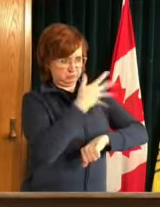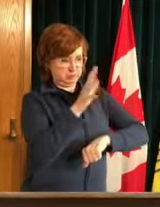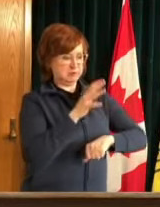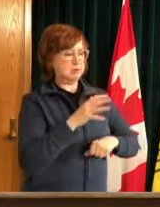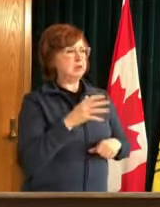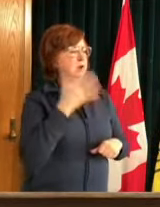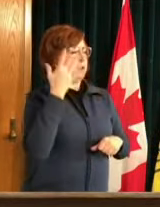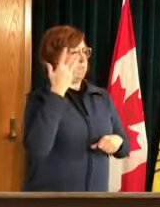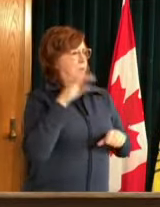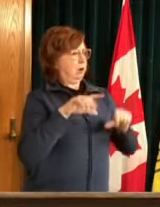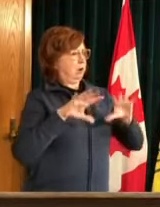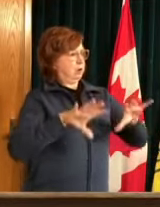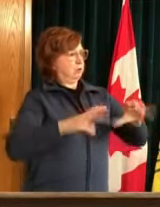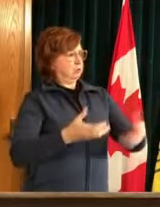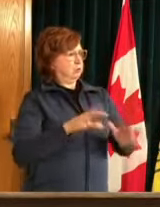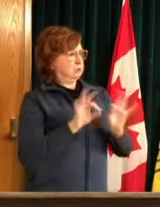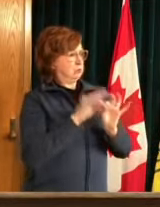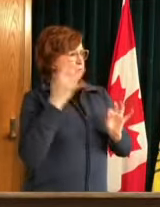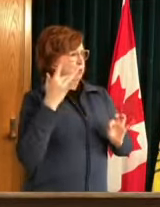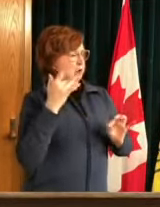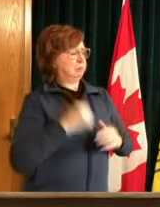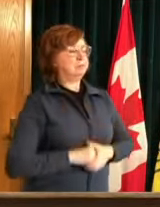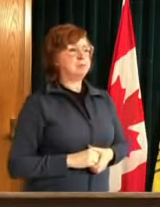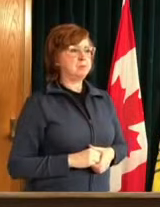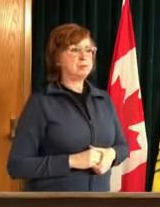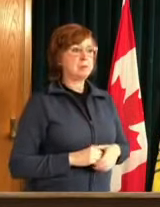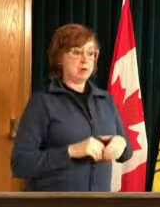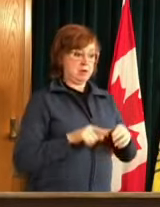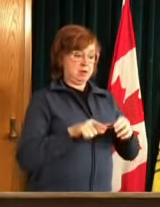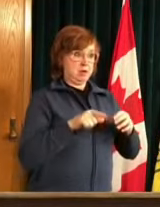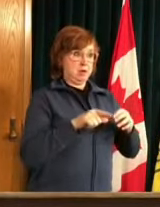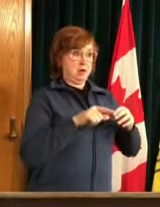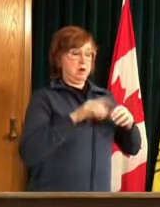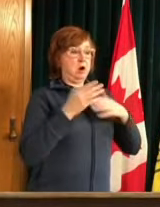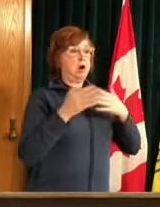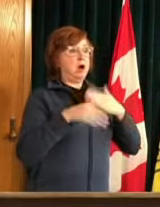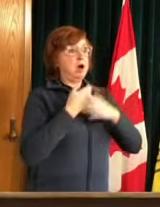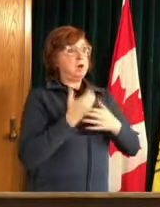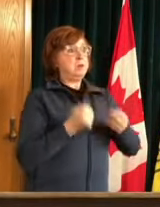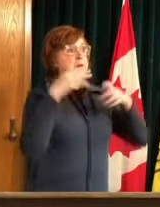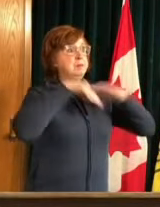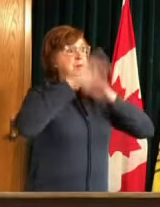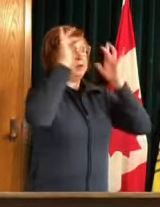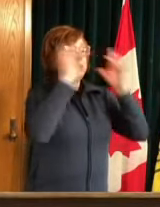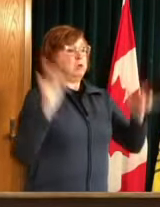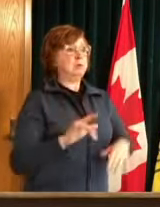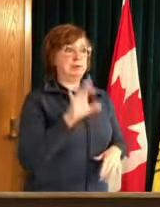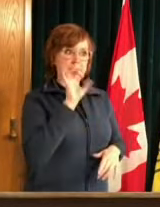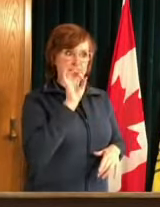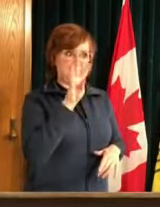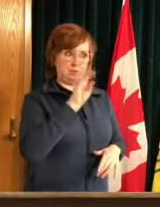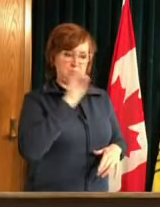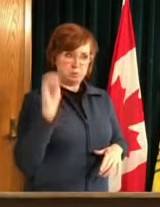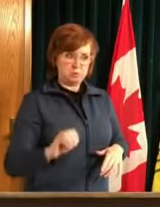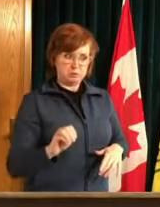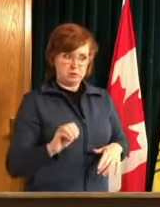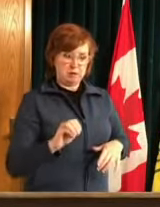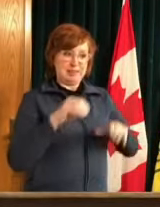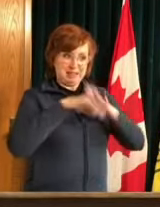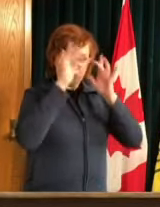that is important 84% of all hospitalizations and 96% of all COVID